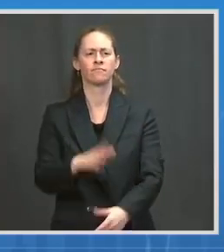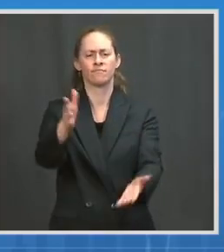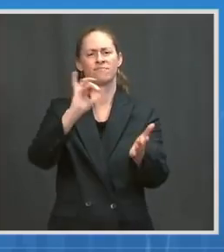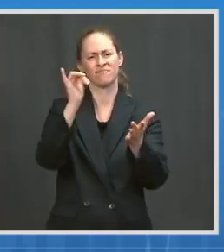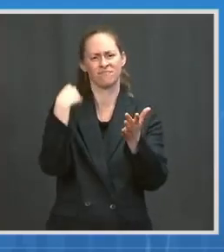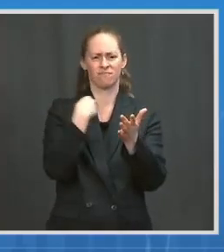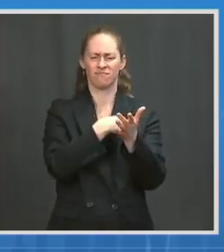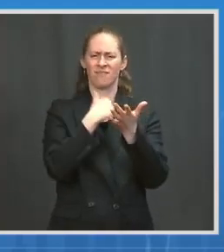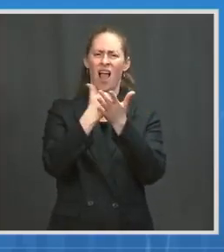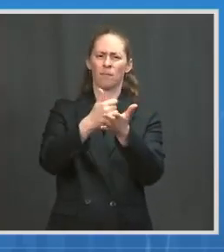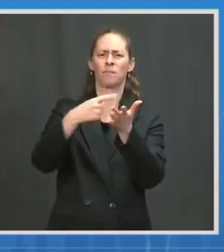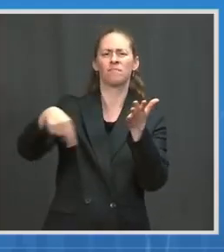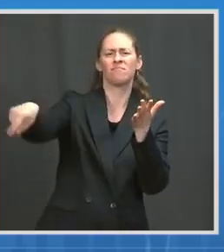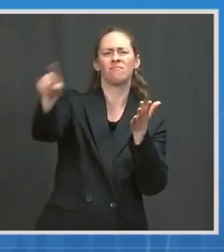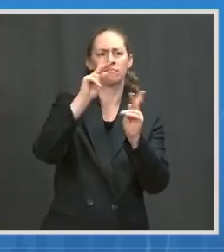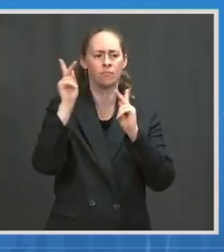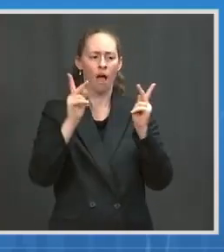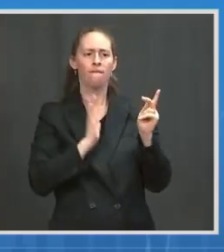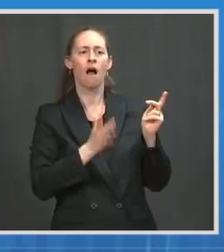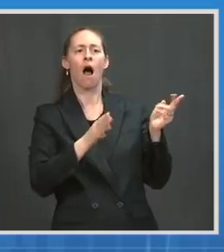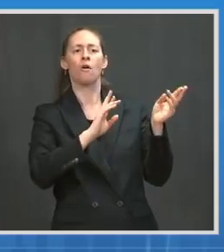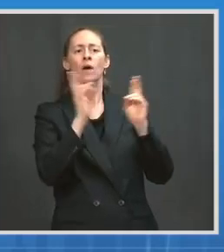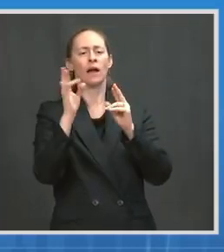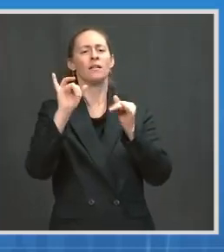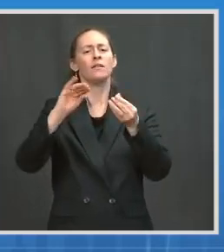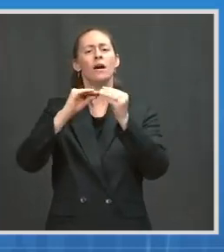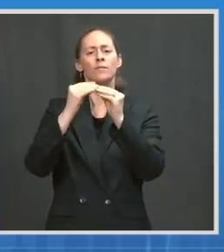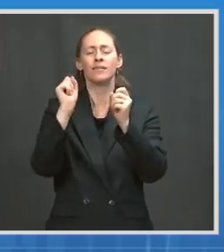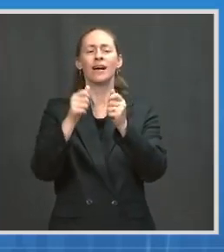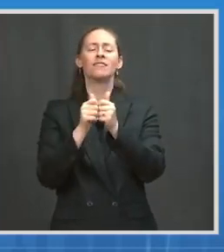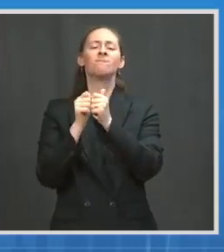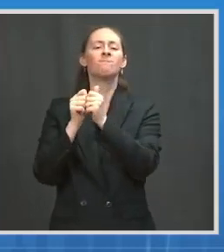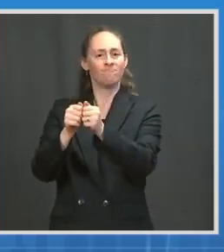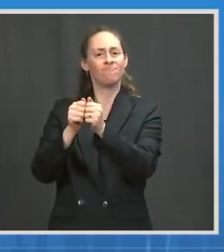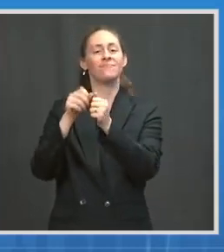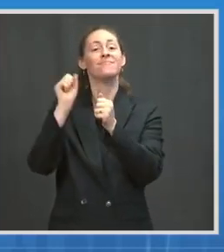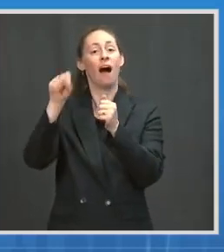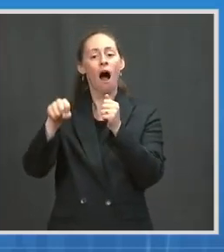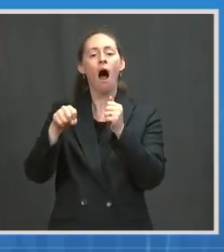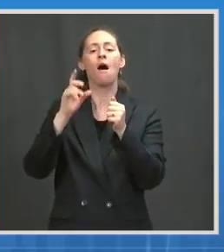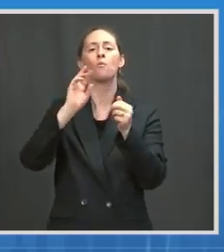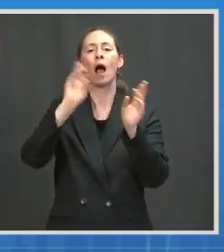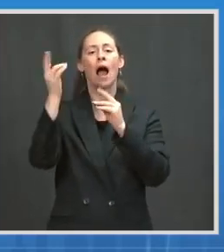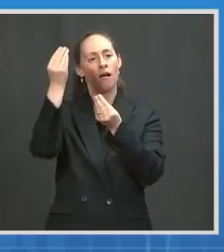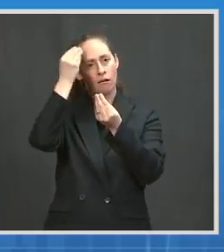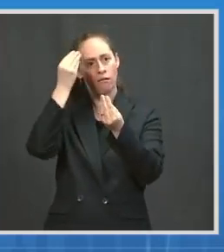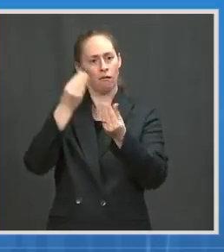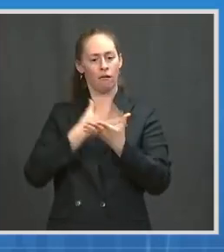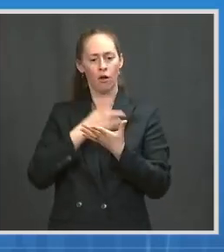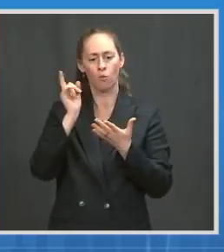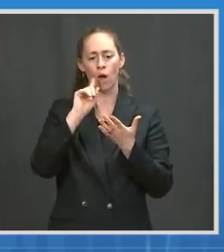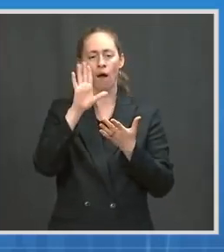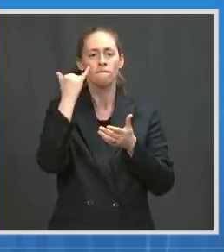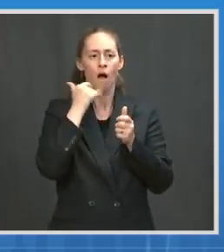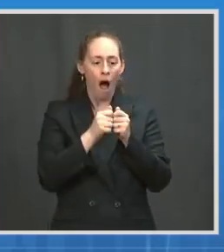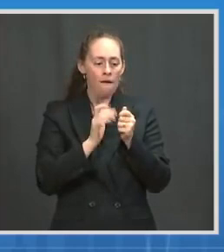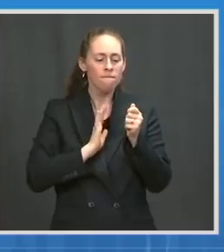up, the 438829 text your zip code. People will be amazed at how close they are to vaccines.